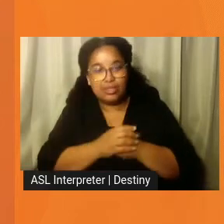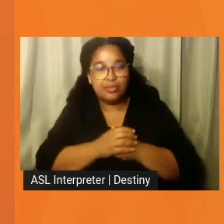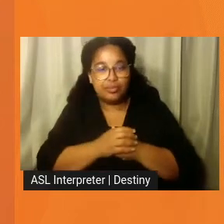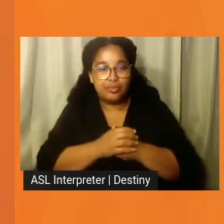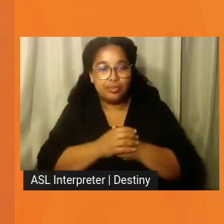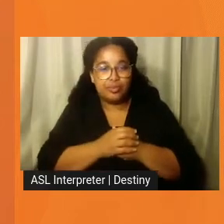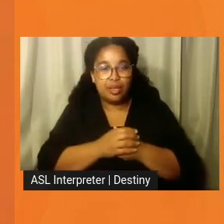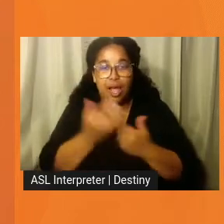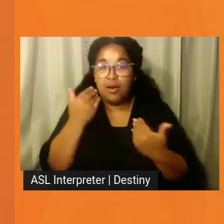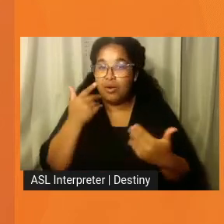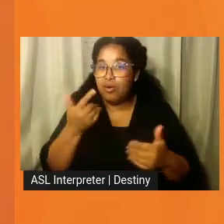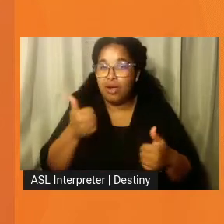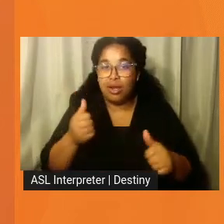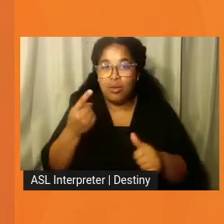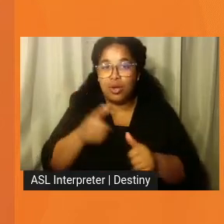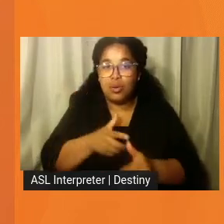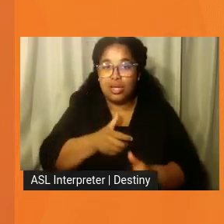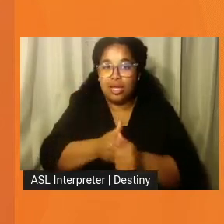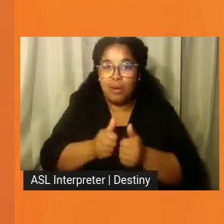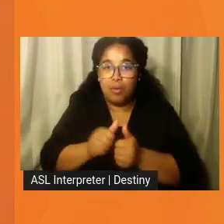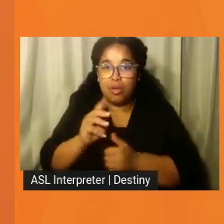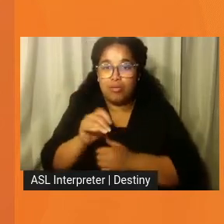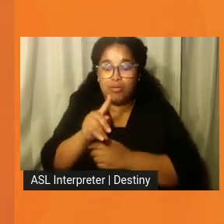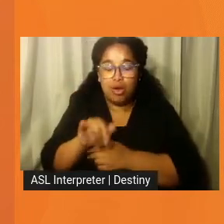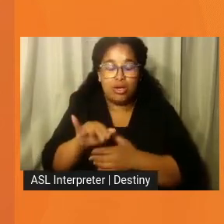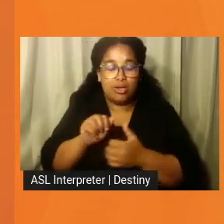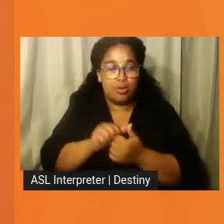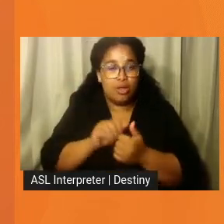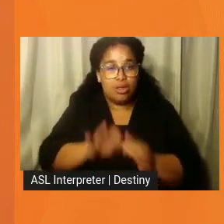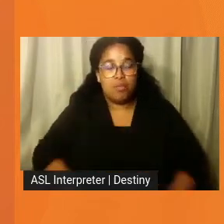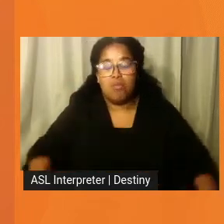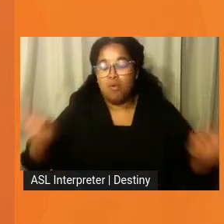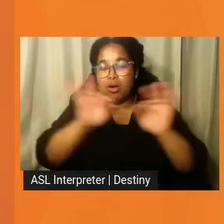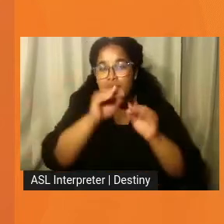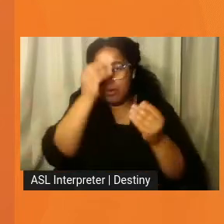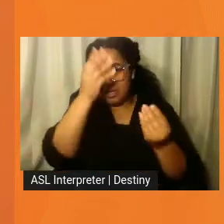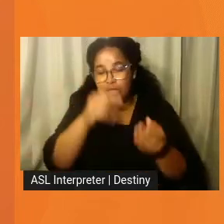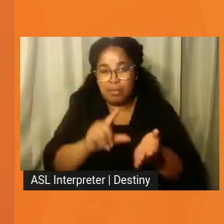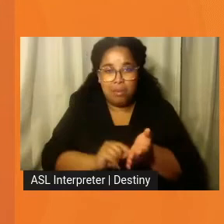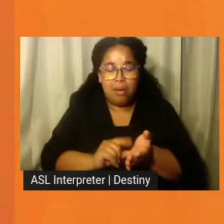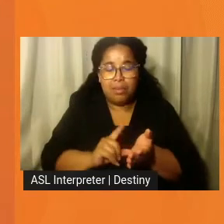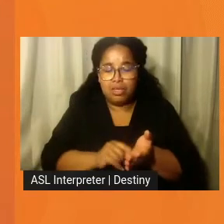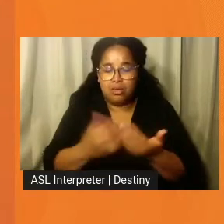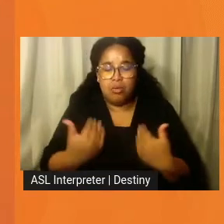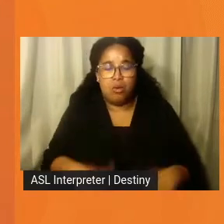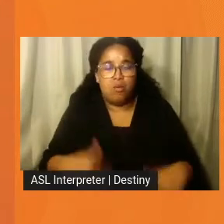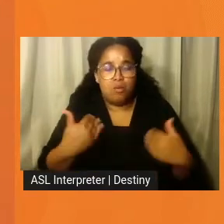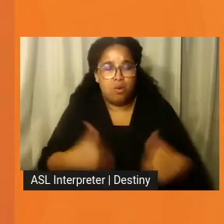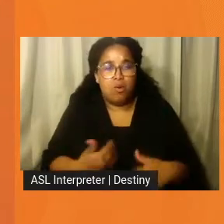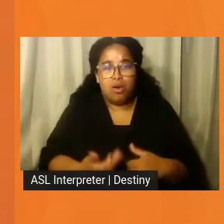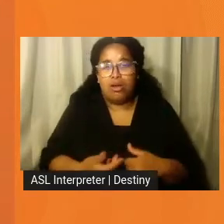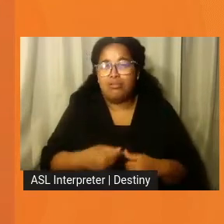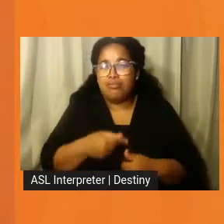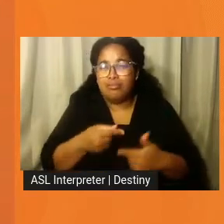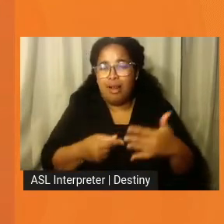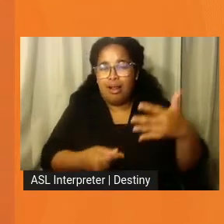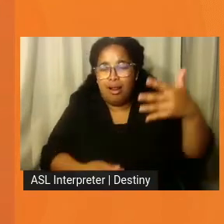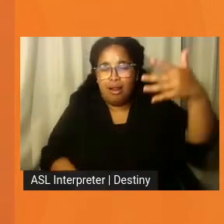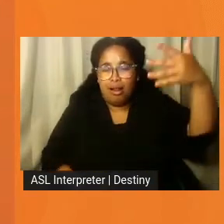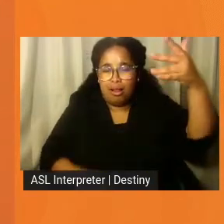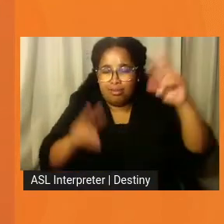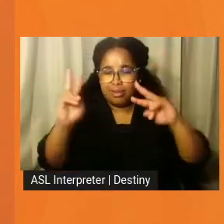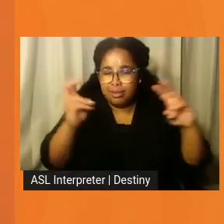that can keep up with Marty when it comes to the very important information that he publishes in this. He covers a vast range of topics,